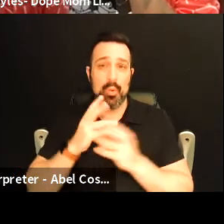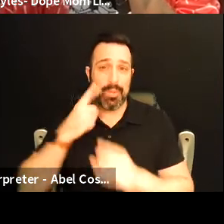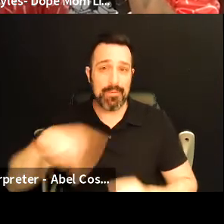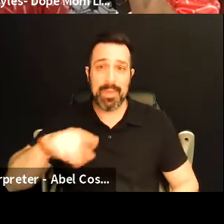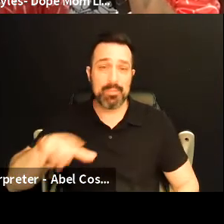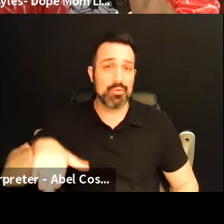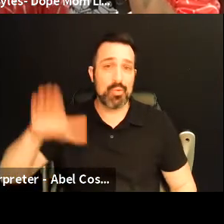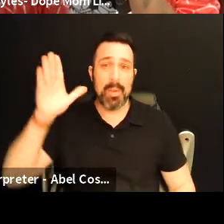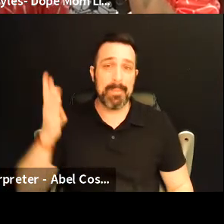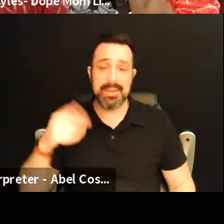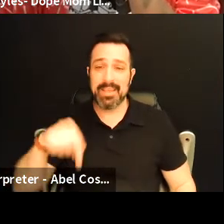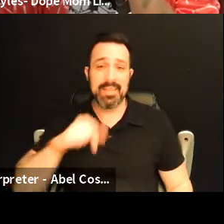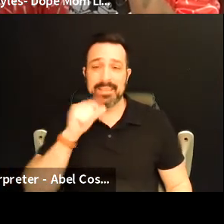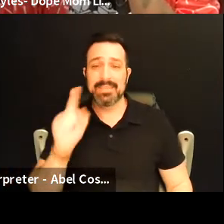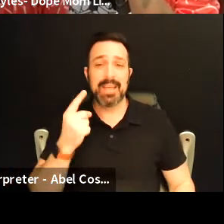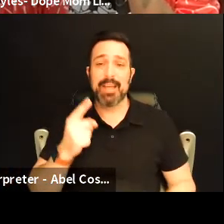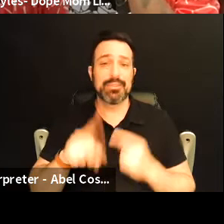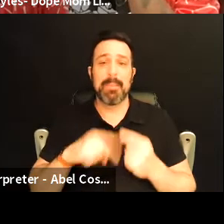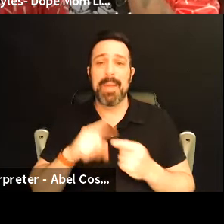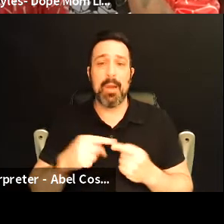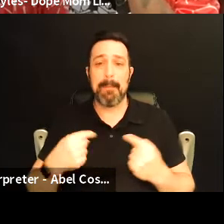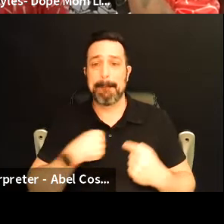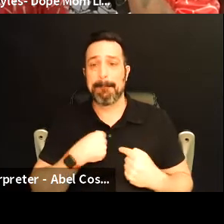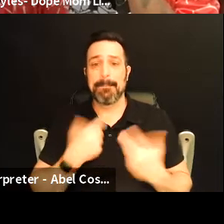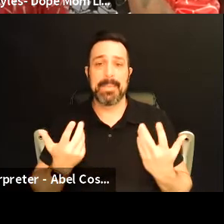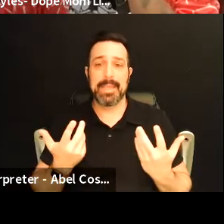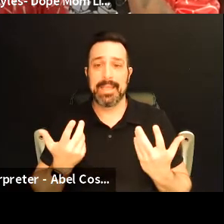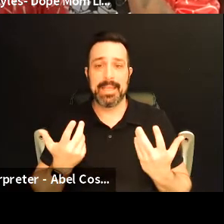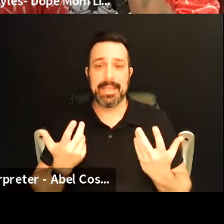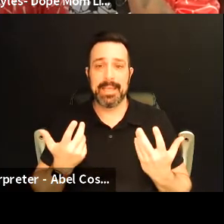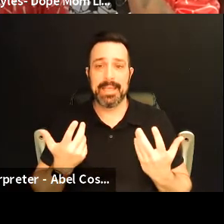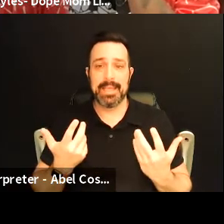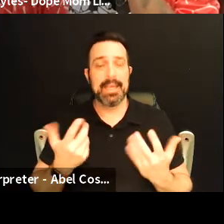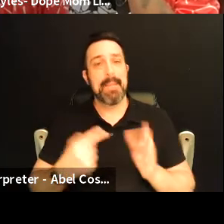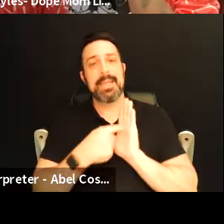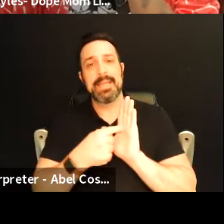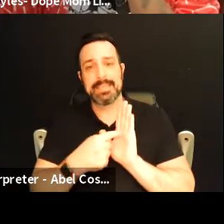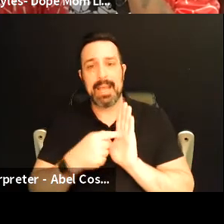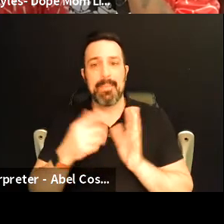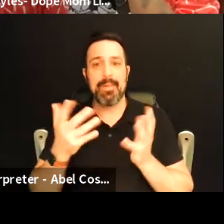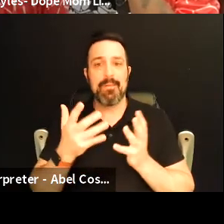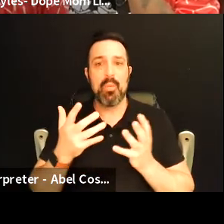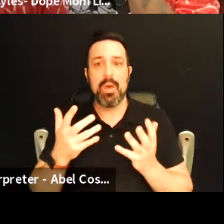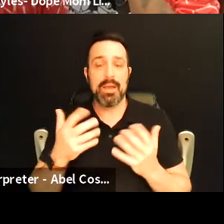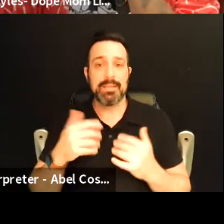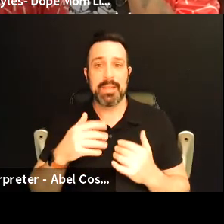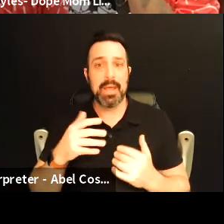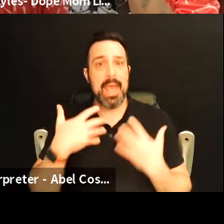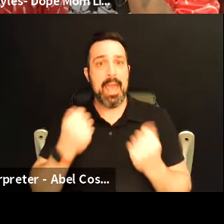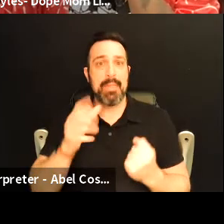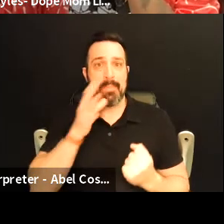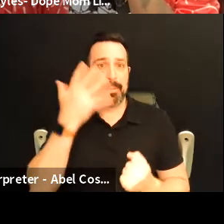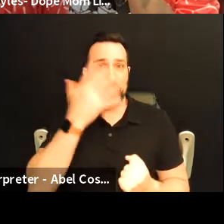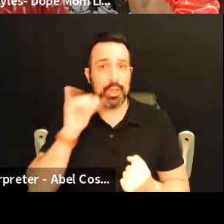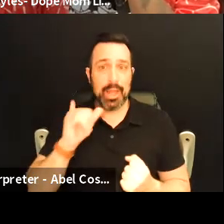in I mean this isn't just about me being uh an example of what health and wellness could look like it's about